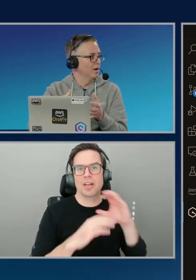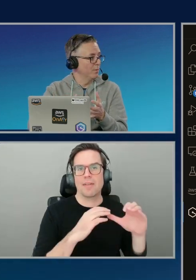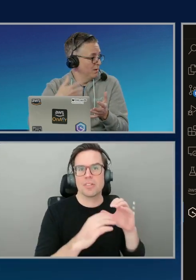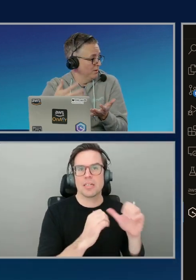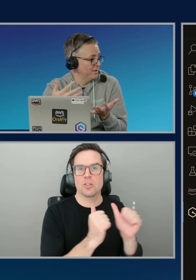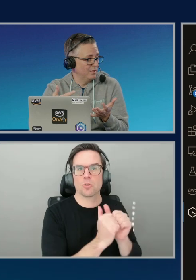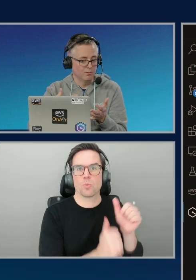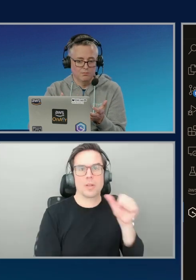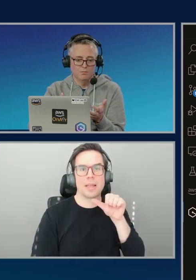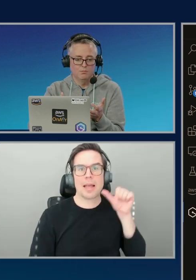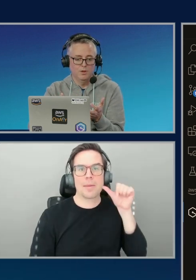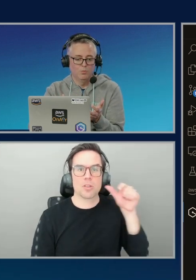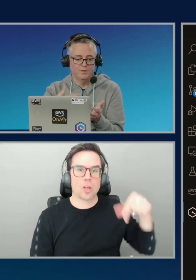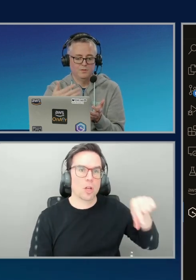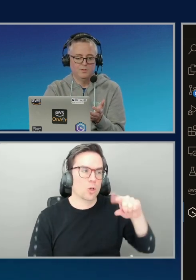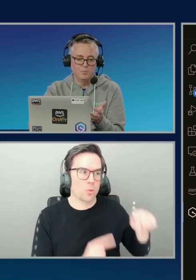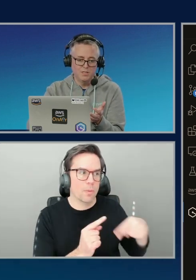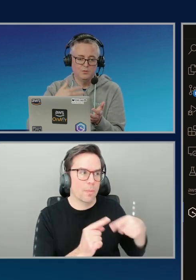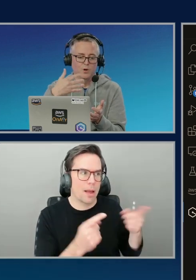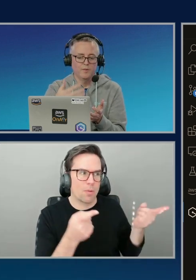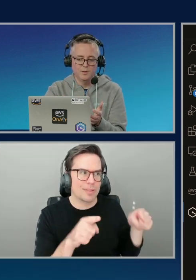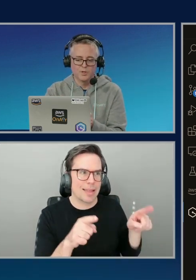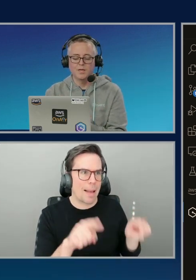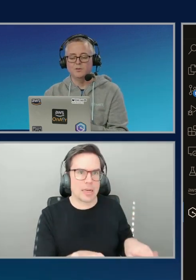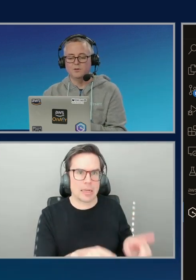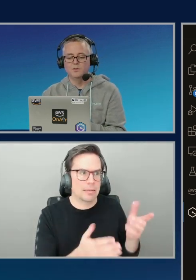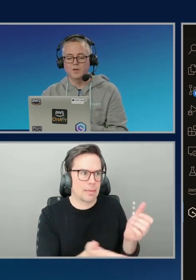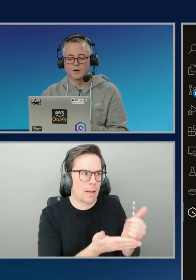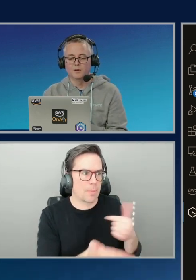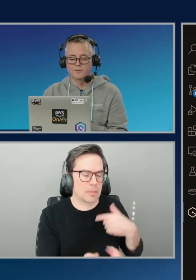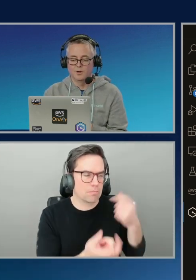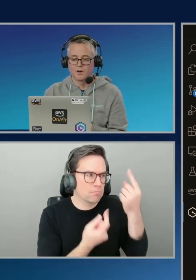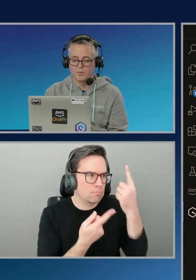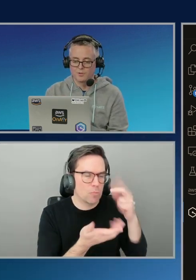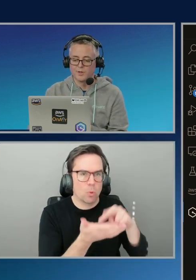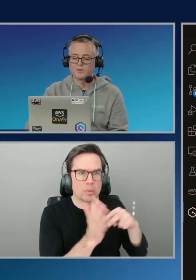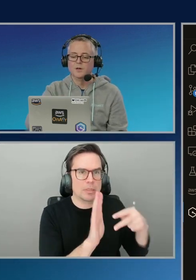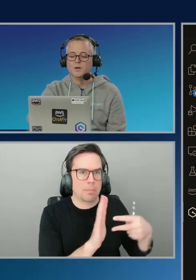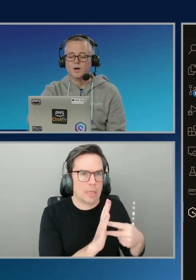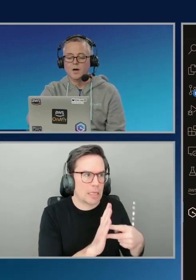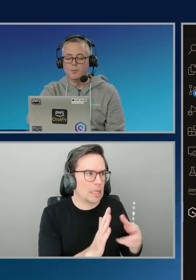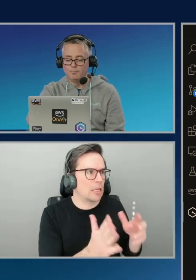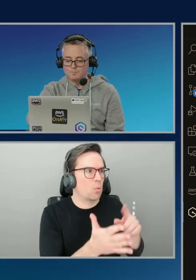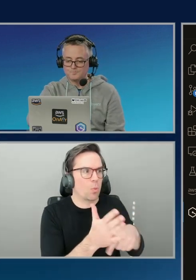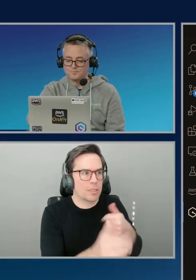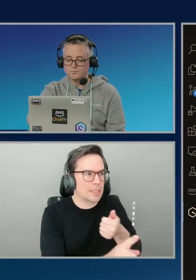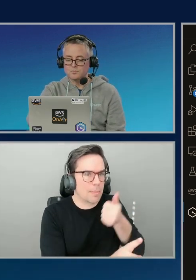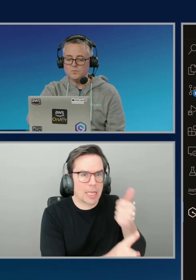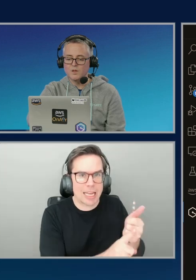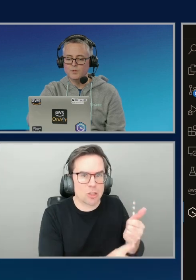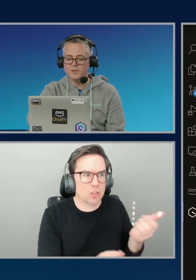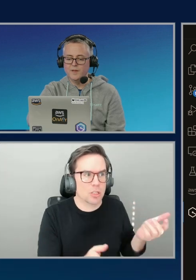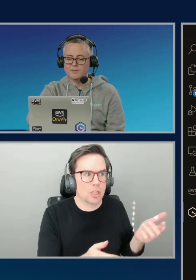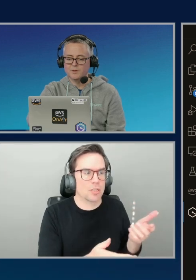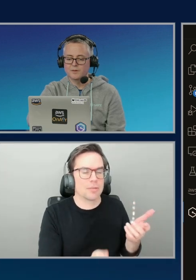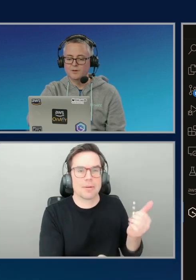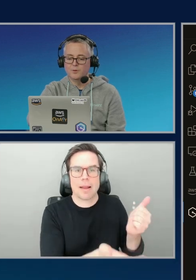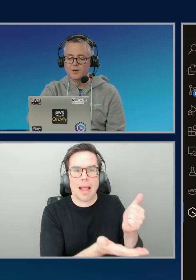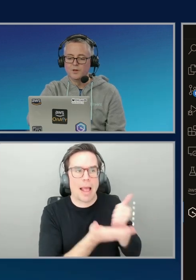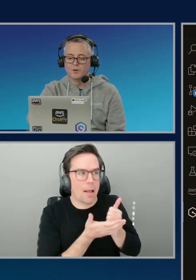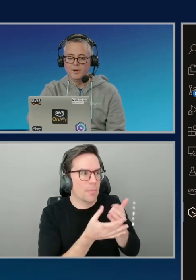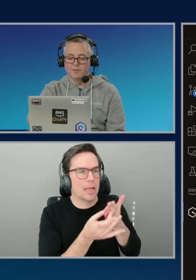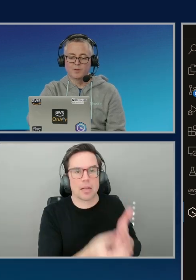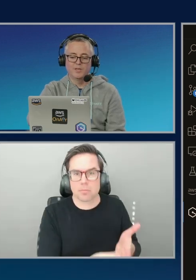and understand, you know, what does this mean? What are the implications? And kind of talk through it. Um, and you can see that it's